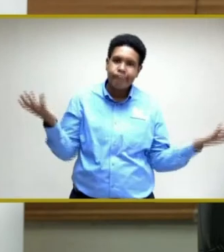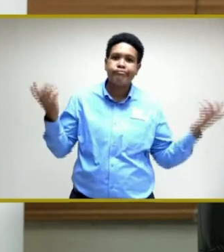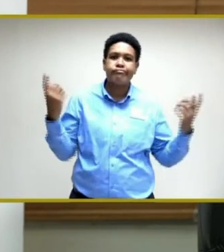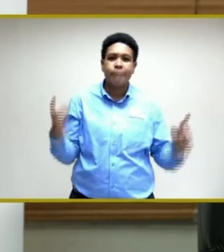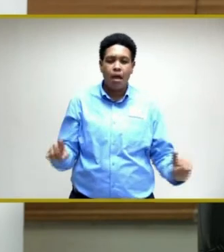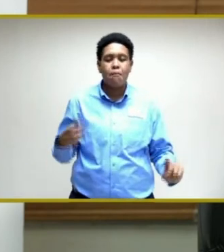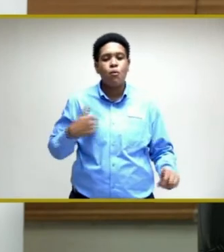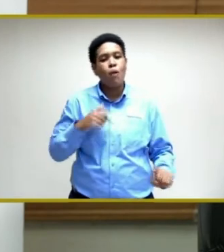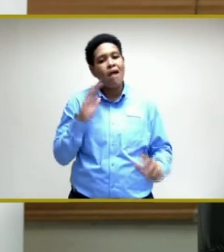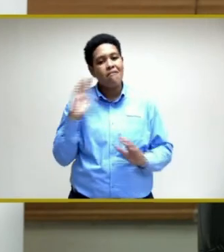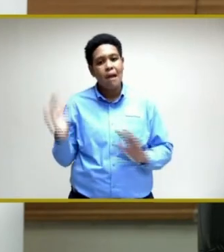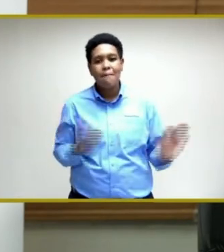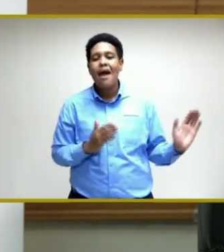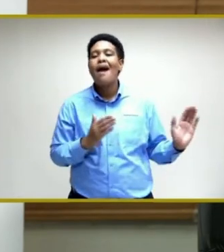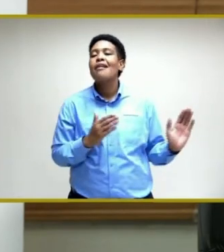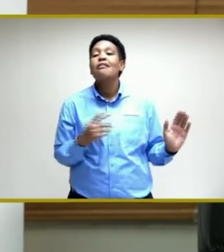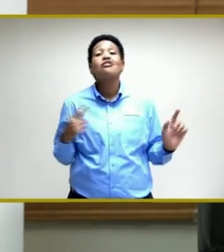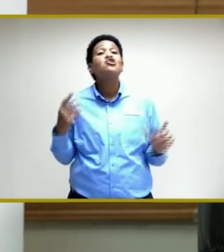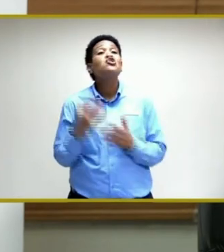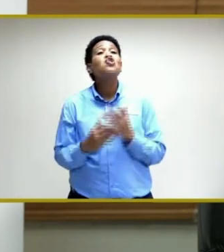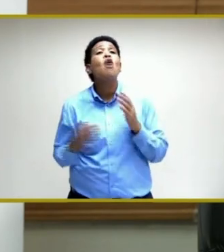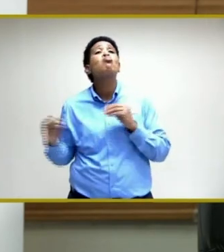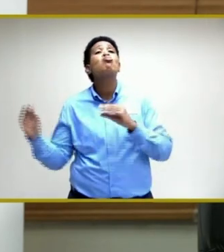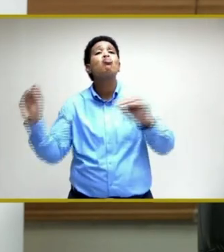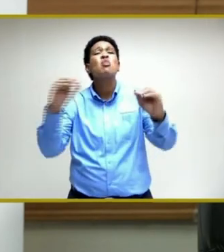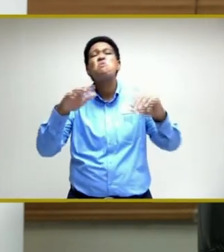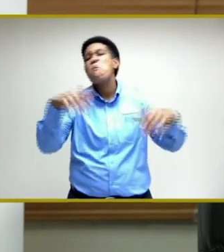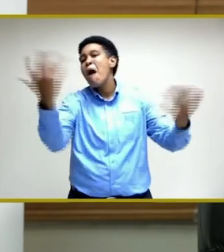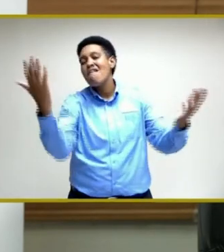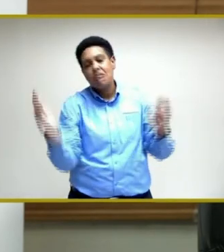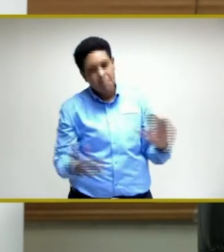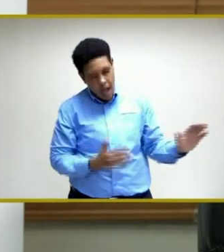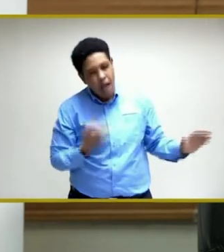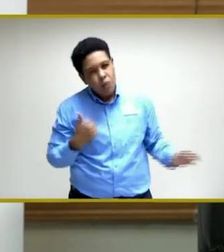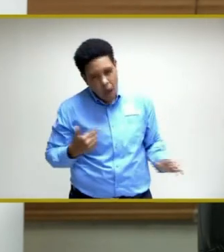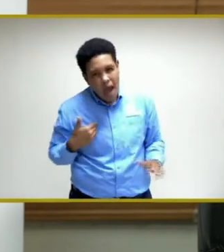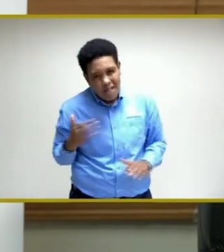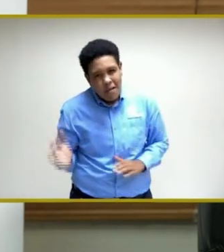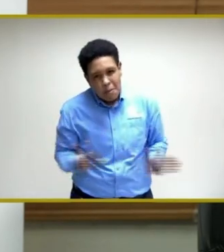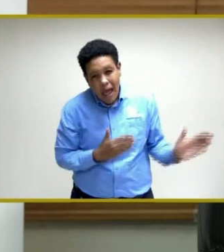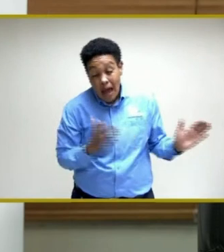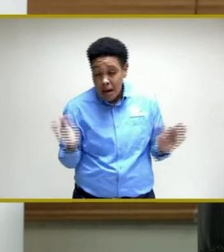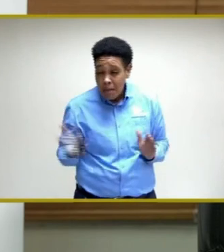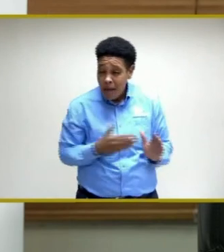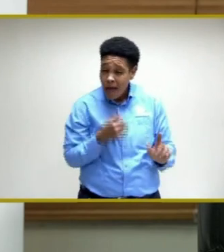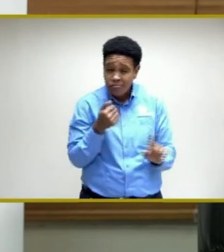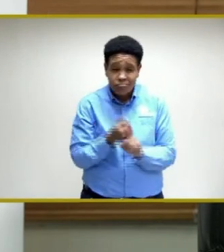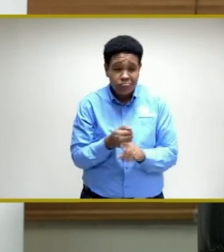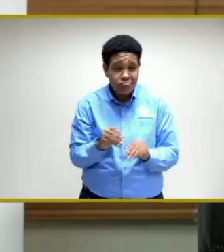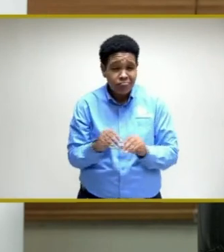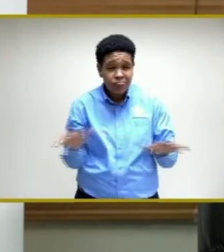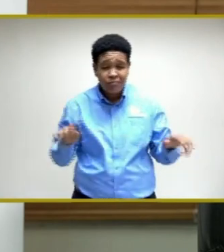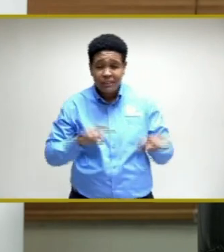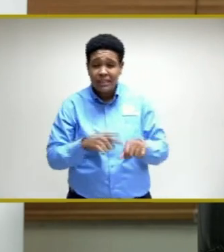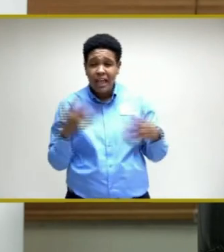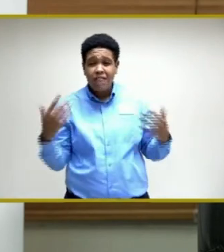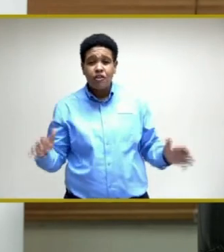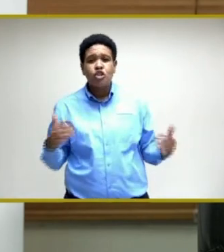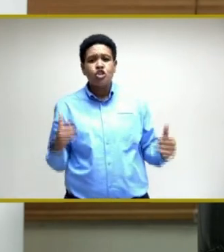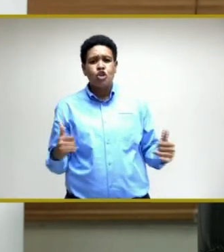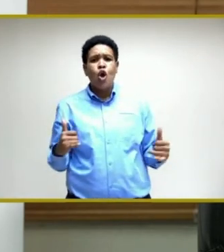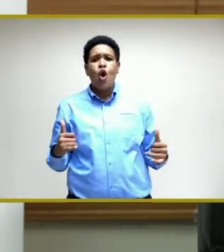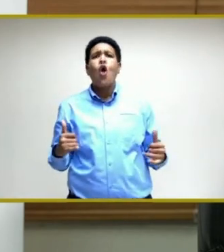do have a plan contrary to what some may suggest. That plan is in effect. It's now moving from blitz